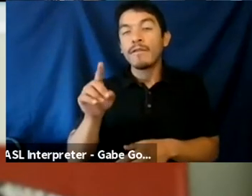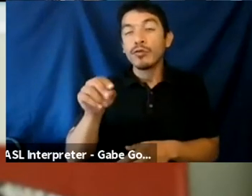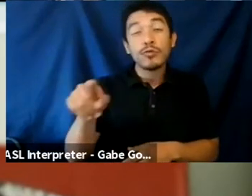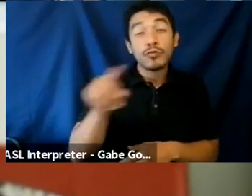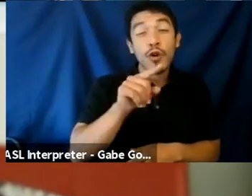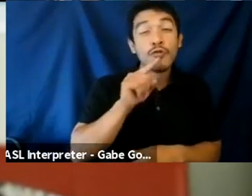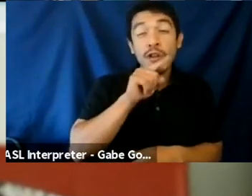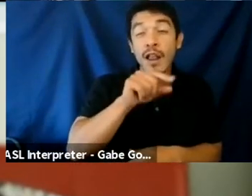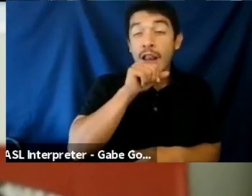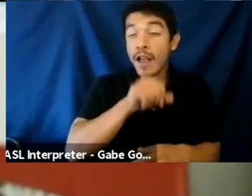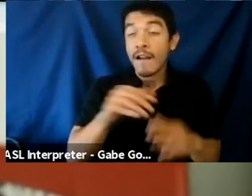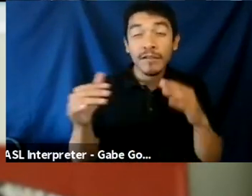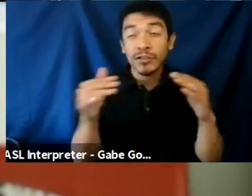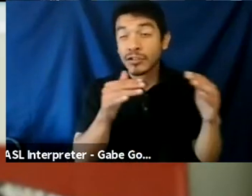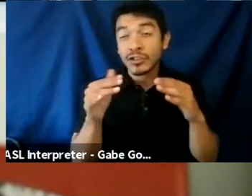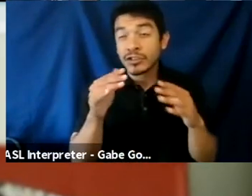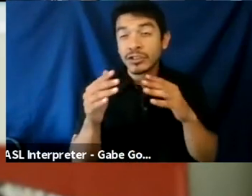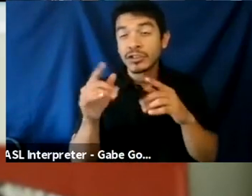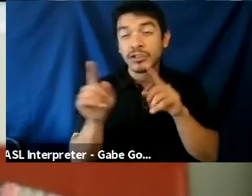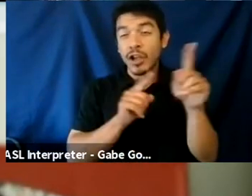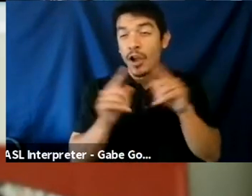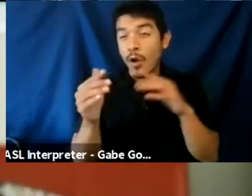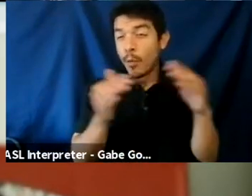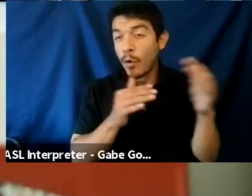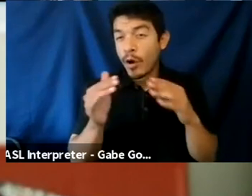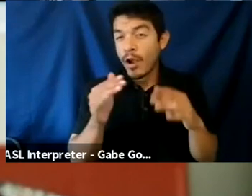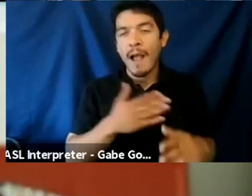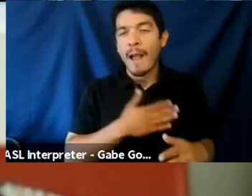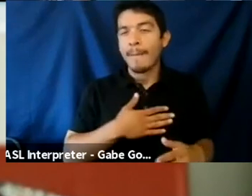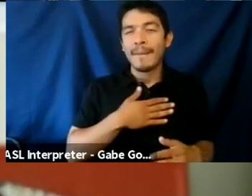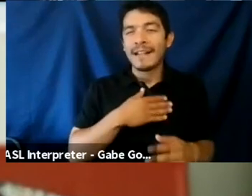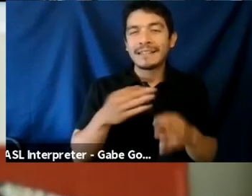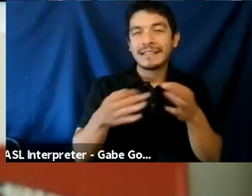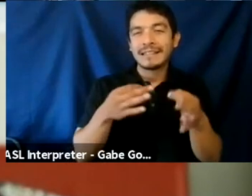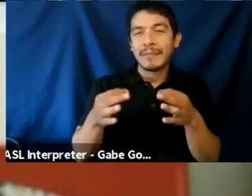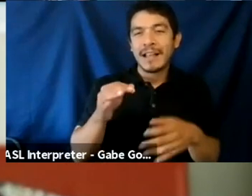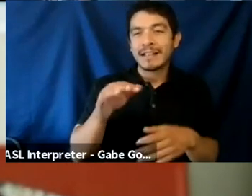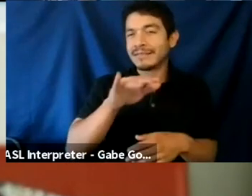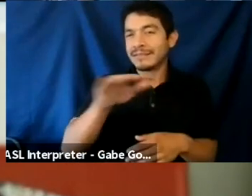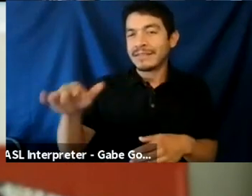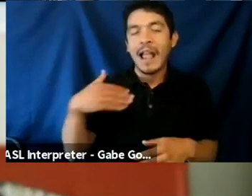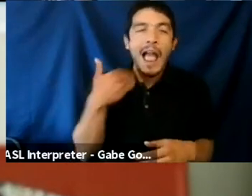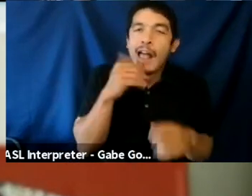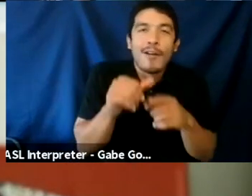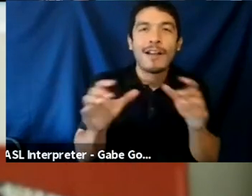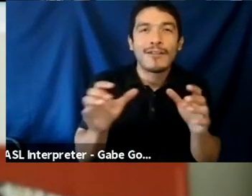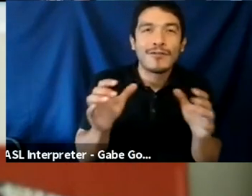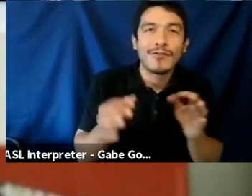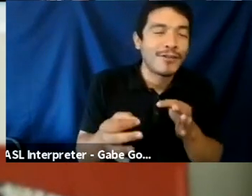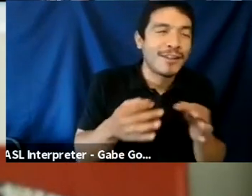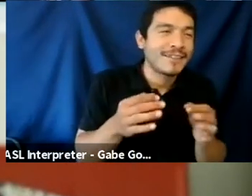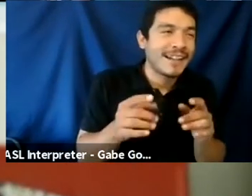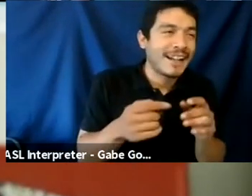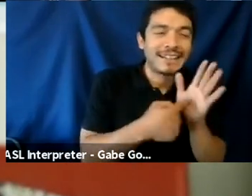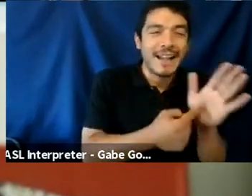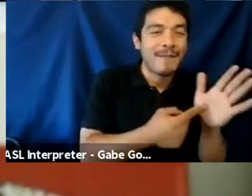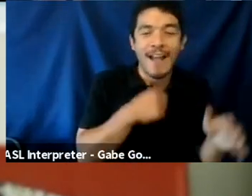really love Star Wars? Then please explain the, I don't really love Star Wars. don't even know how to do an example of that.